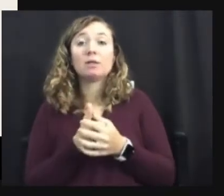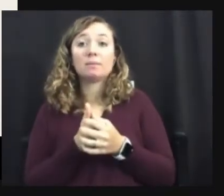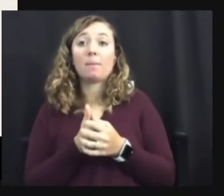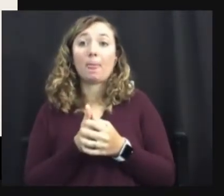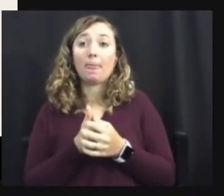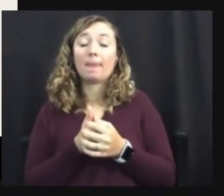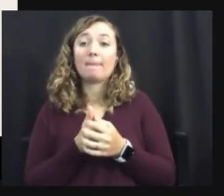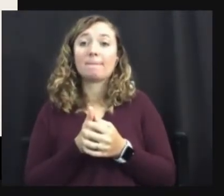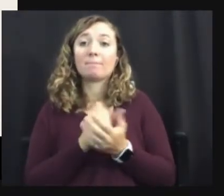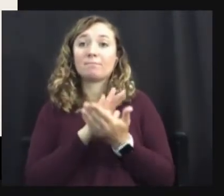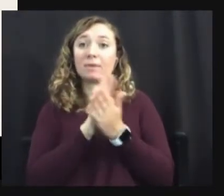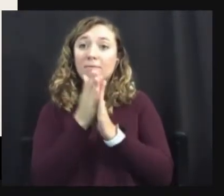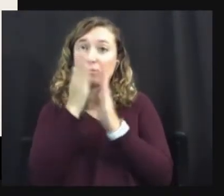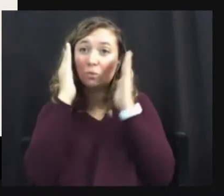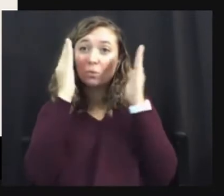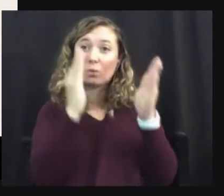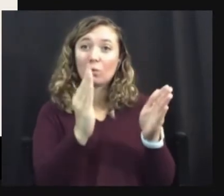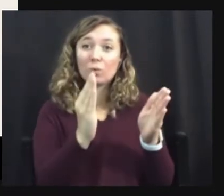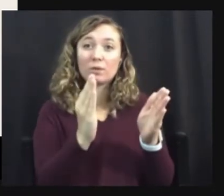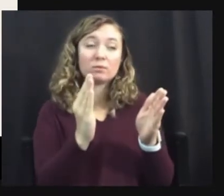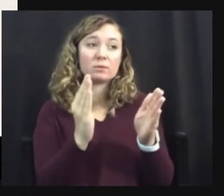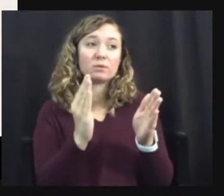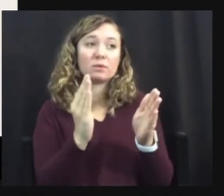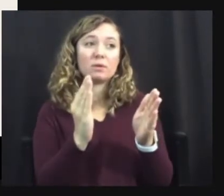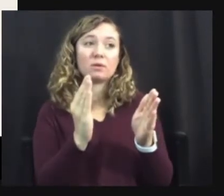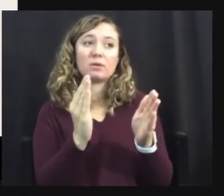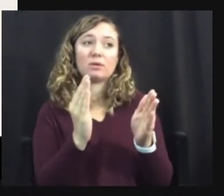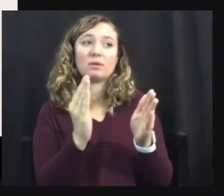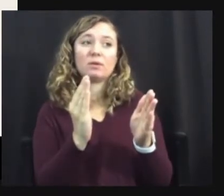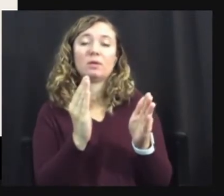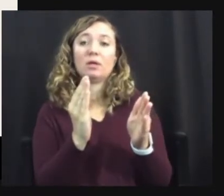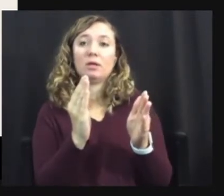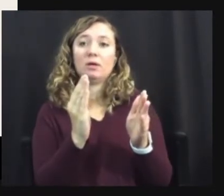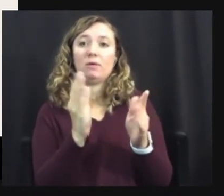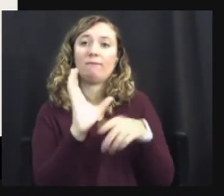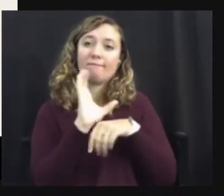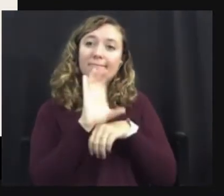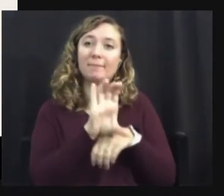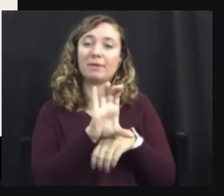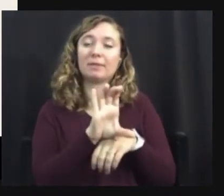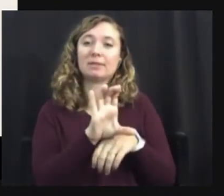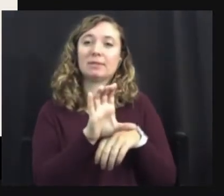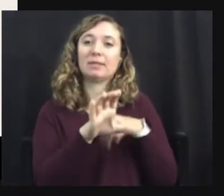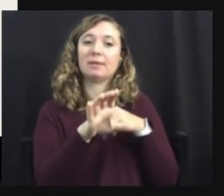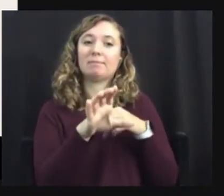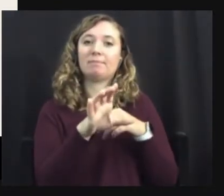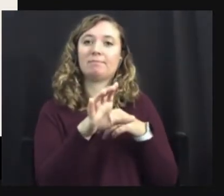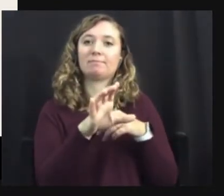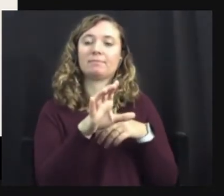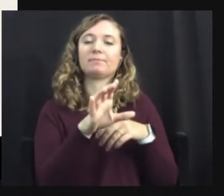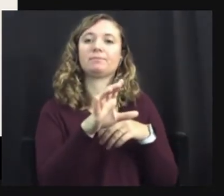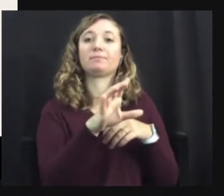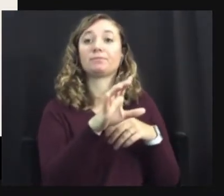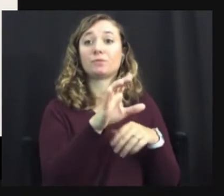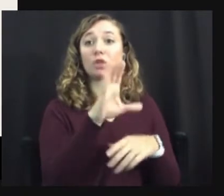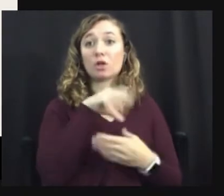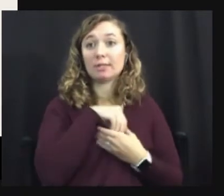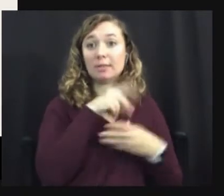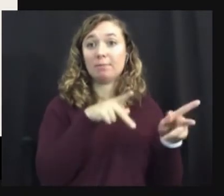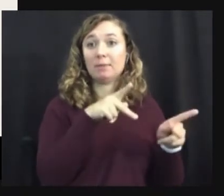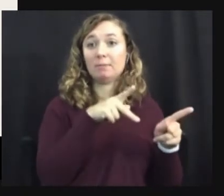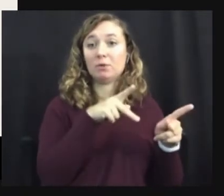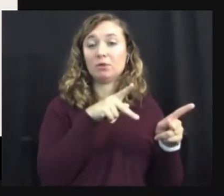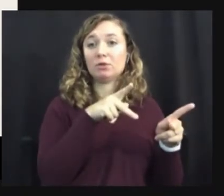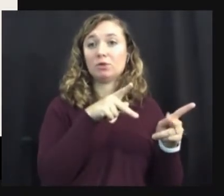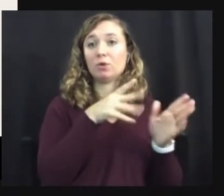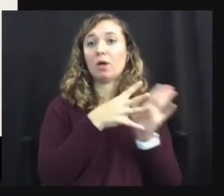became focused on getting autistic people to mimic allistic people in terms of behavior.